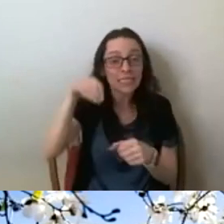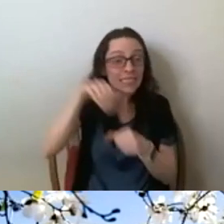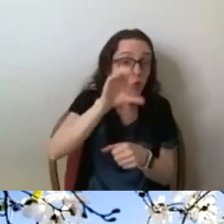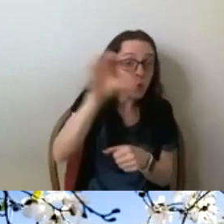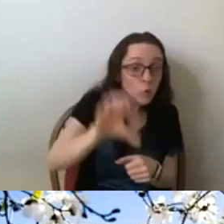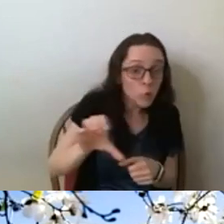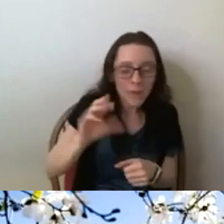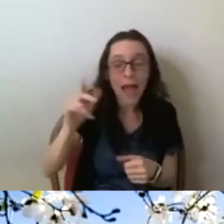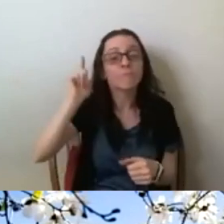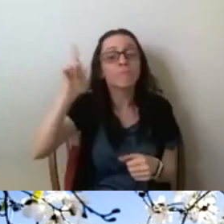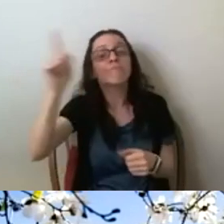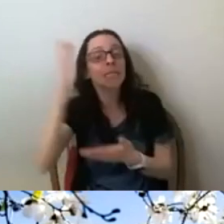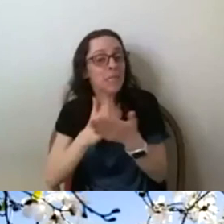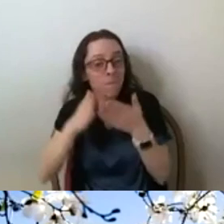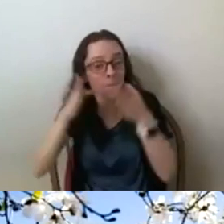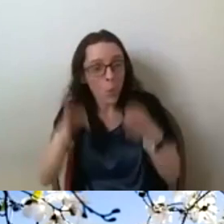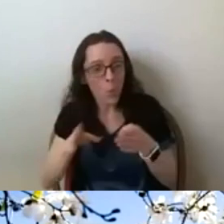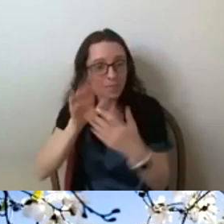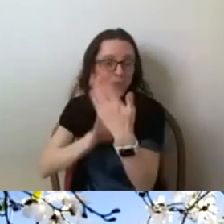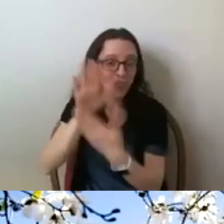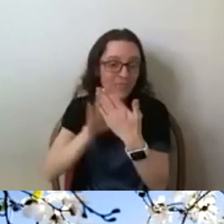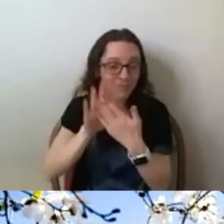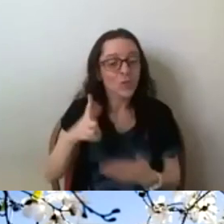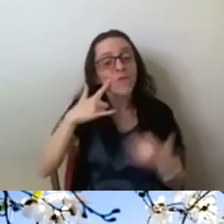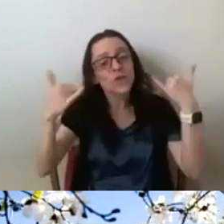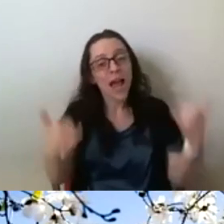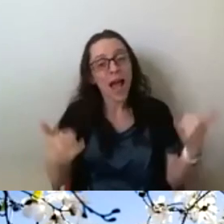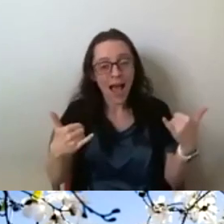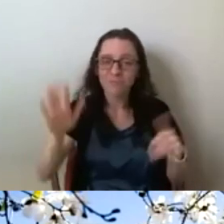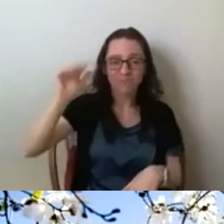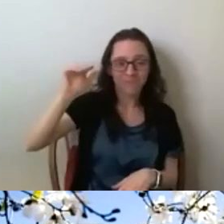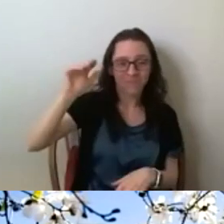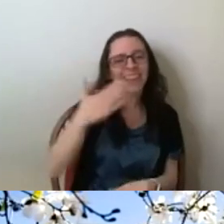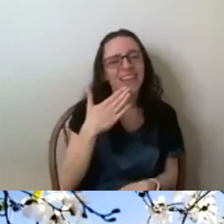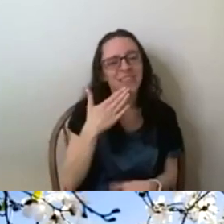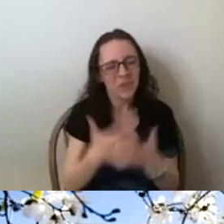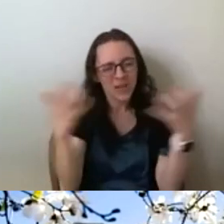person. So with that, I think we'll say bye-bye for today. Thank you so much.